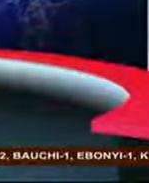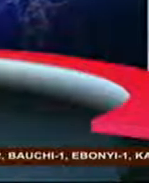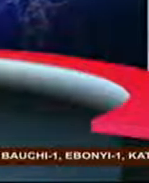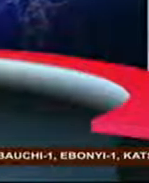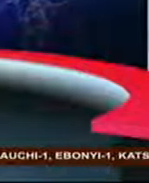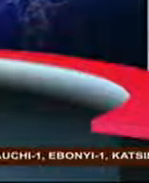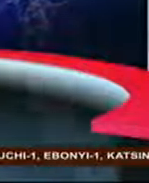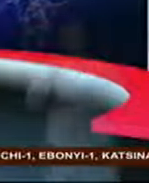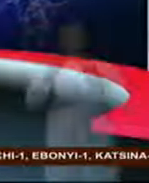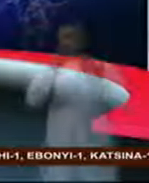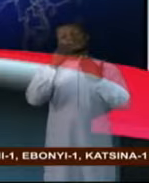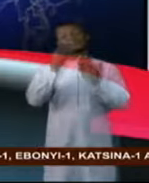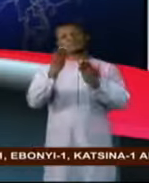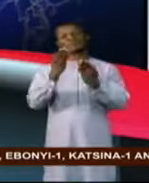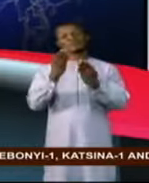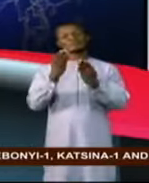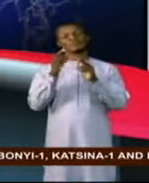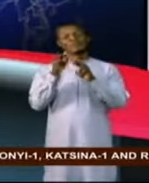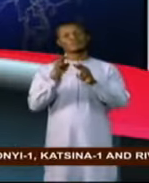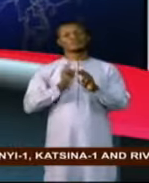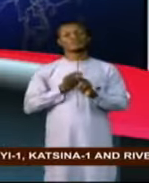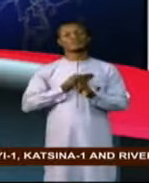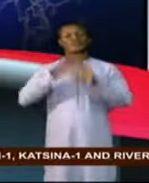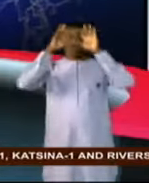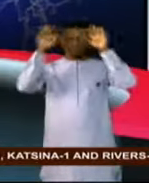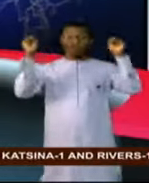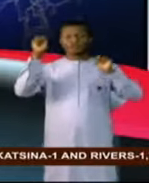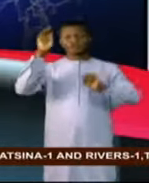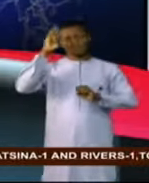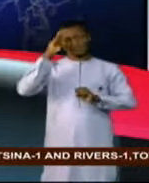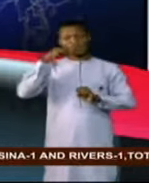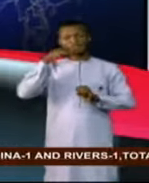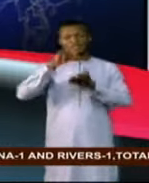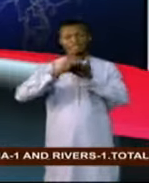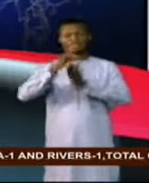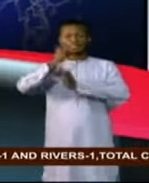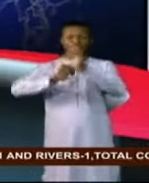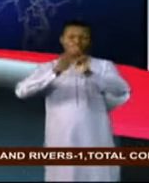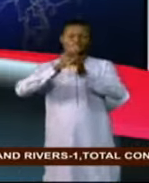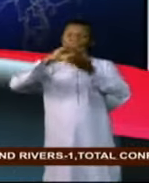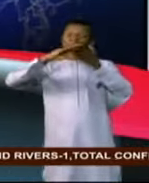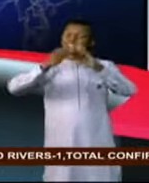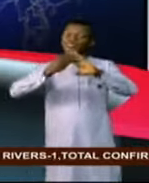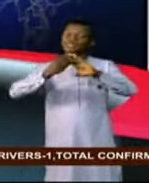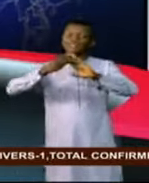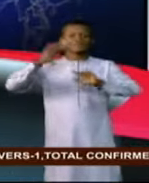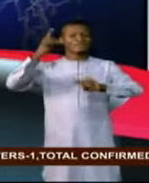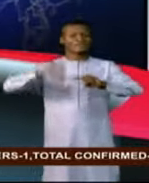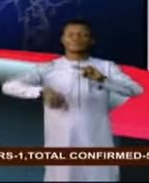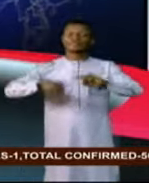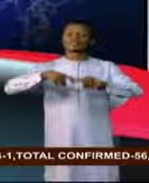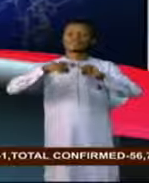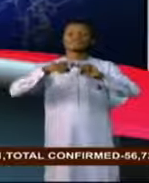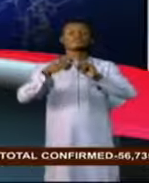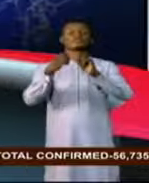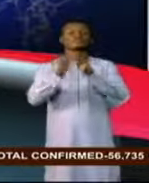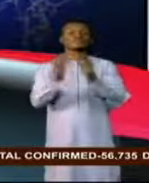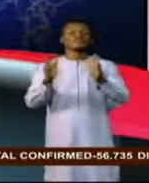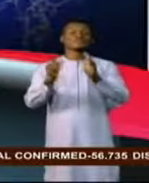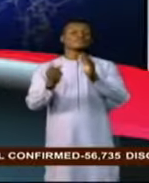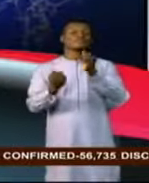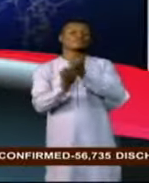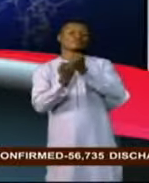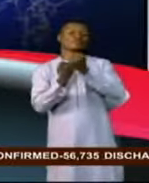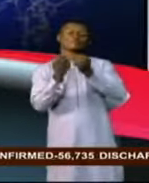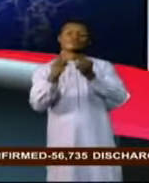Many thanks for joining us. President Mohamed Buhari says the international community can always count on the support of Nigeria